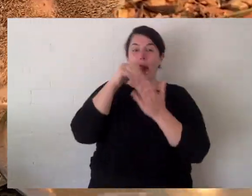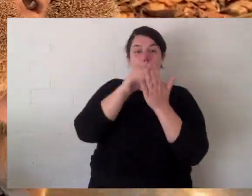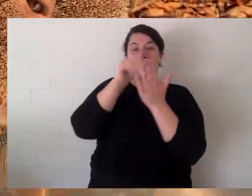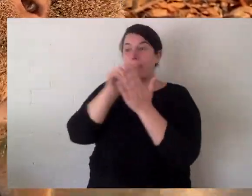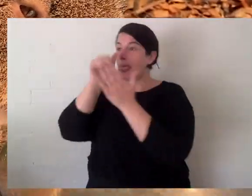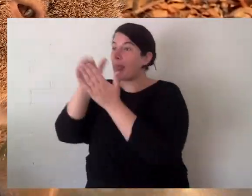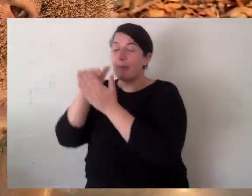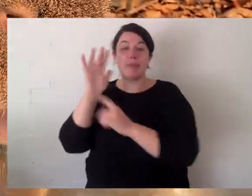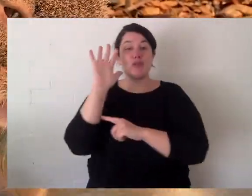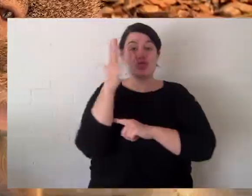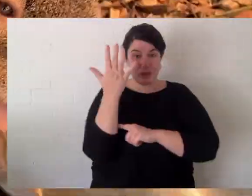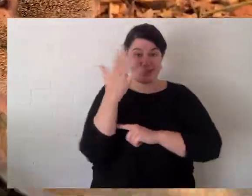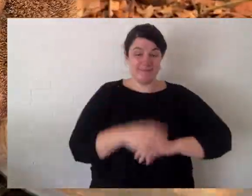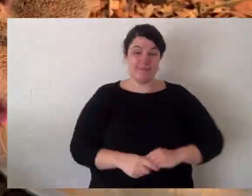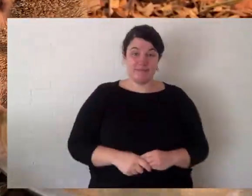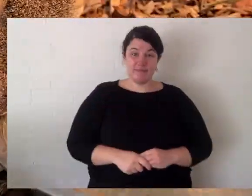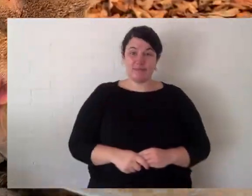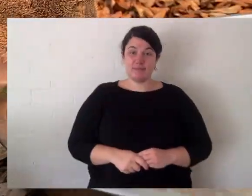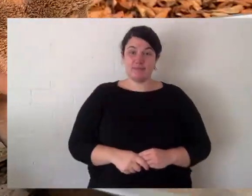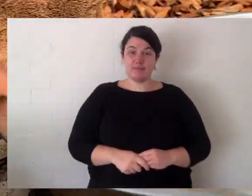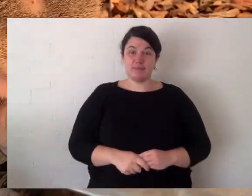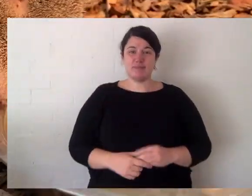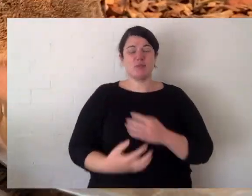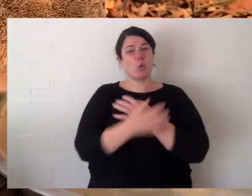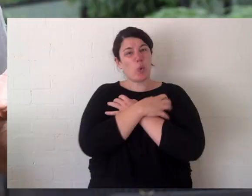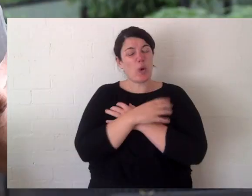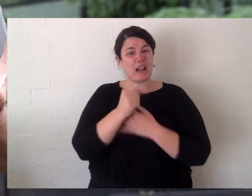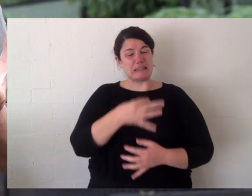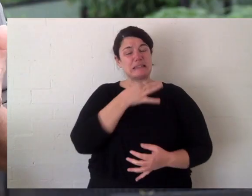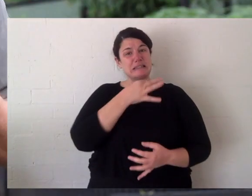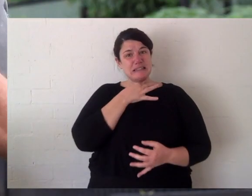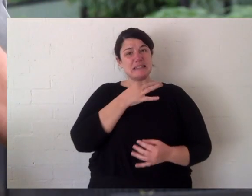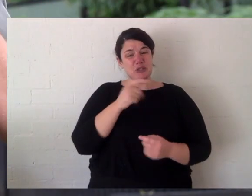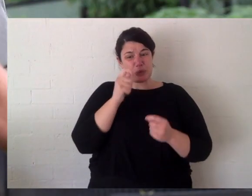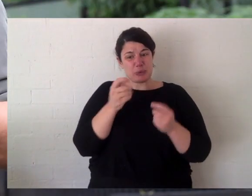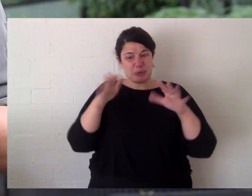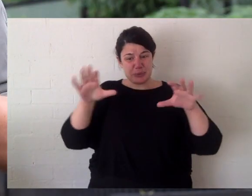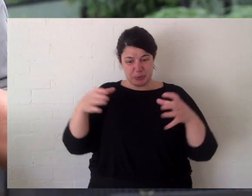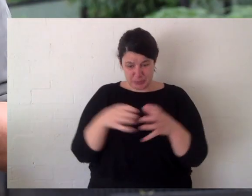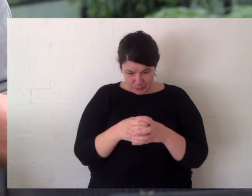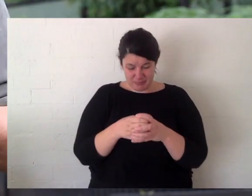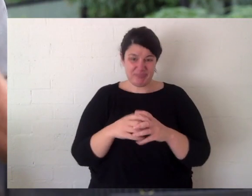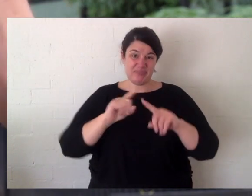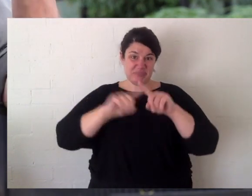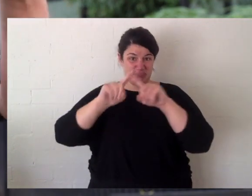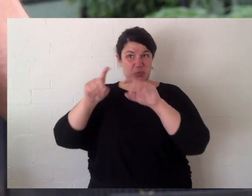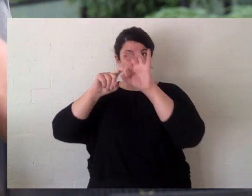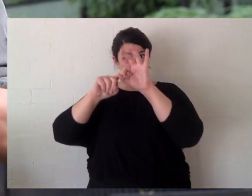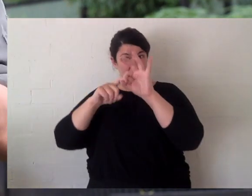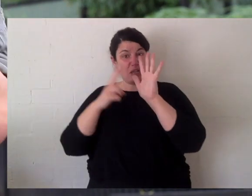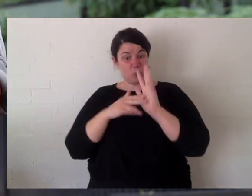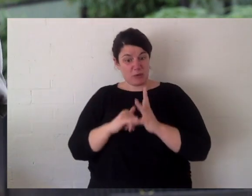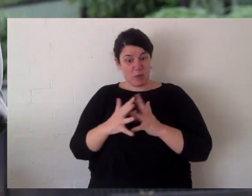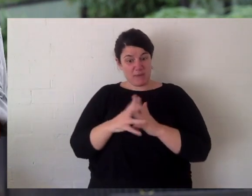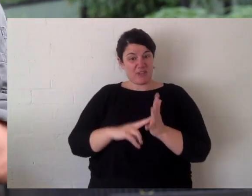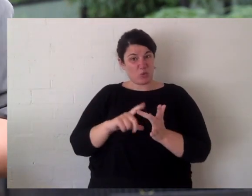lick that up and drink that. Koalas in some areas are endangered. It varies from state to state, from Queensland and New